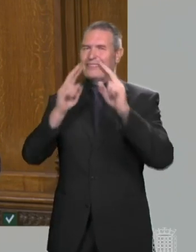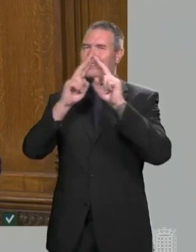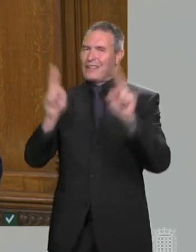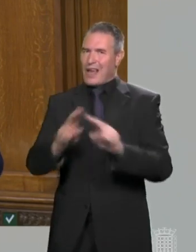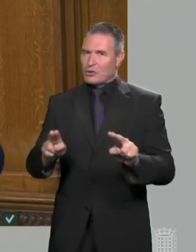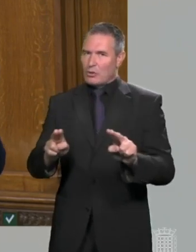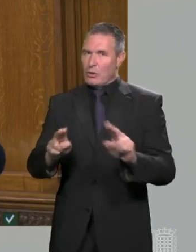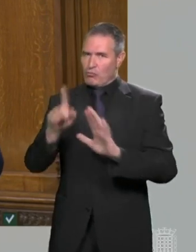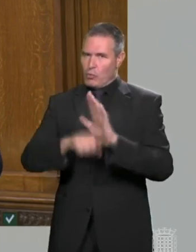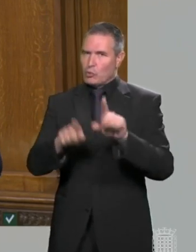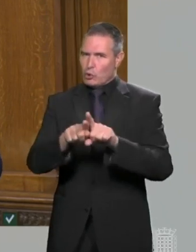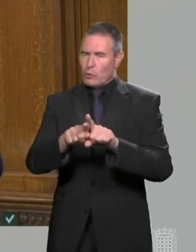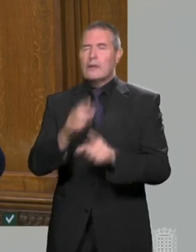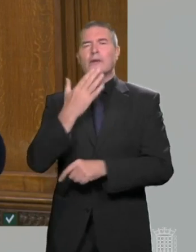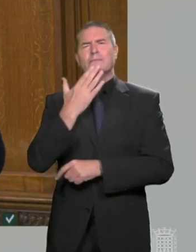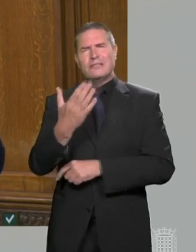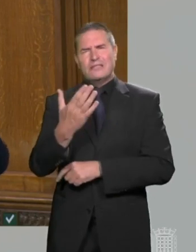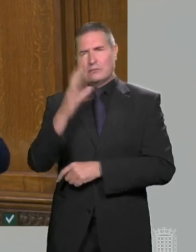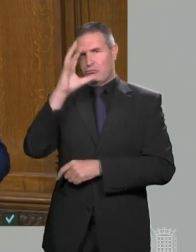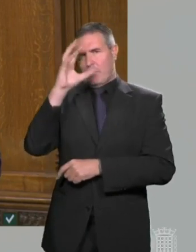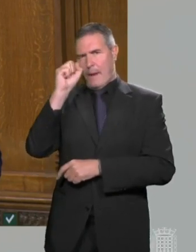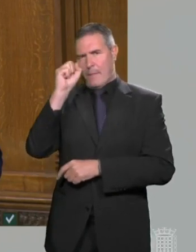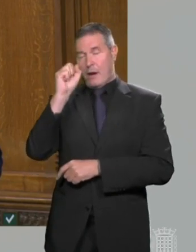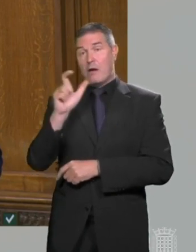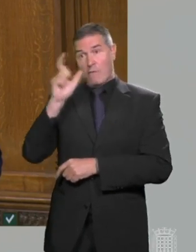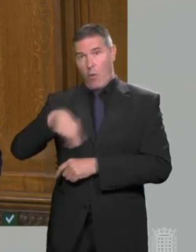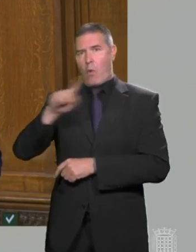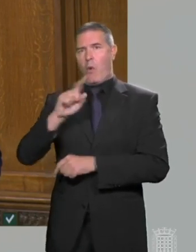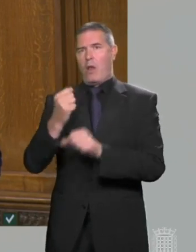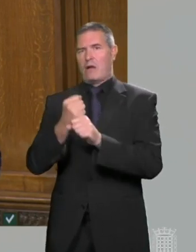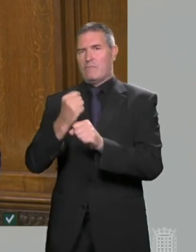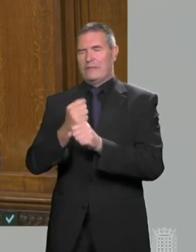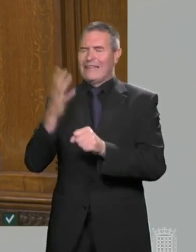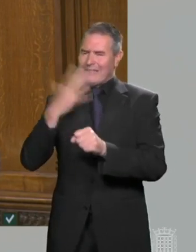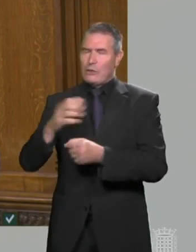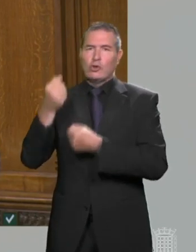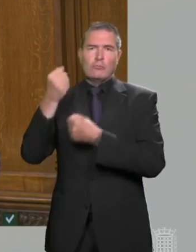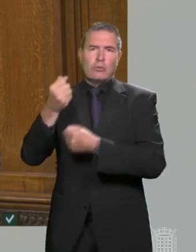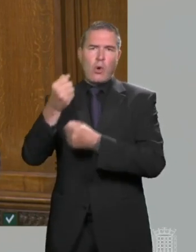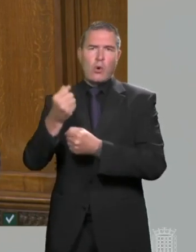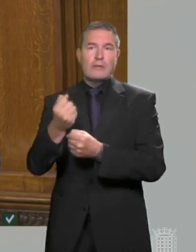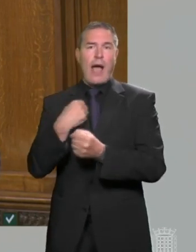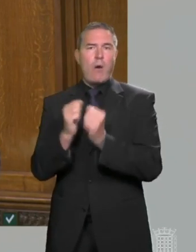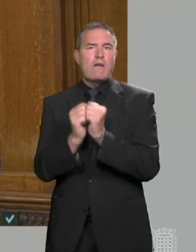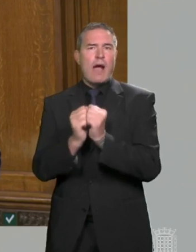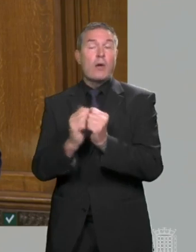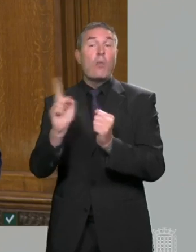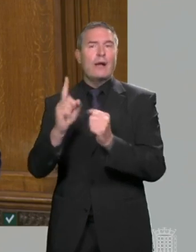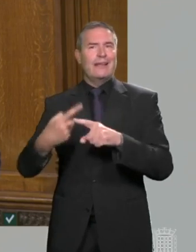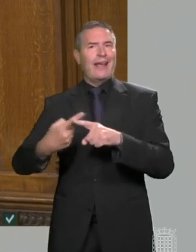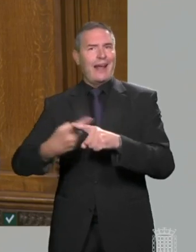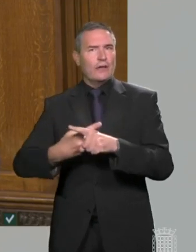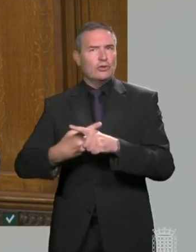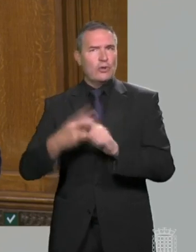system, will he bear in mind and task all parts of Government to promote the great asset that we have in English common law